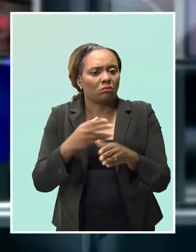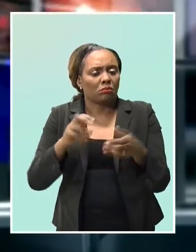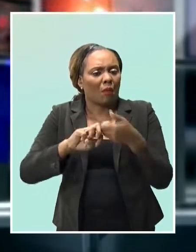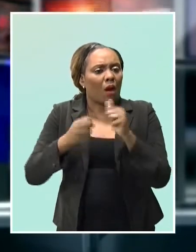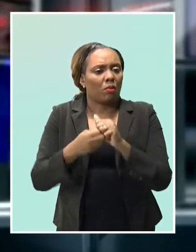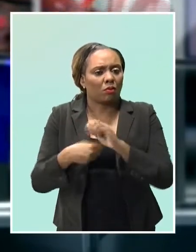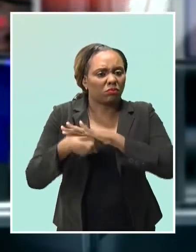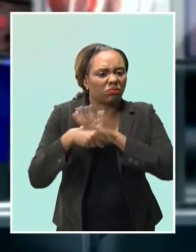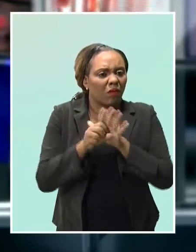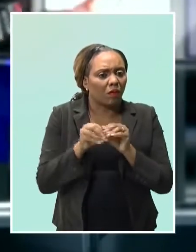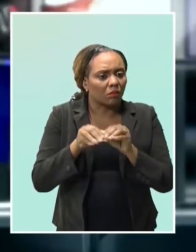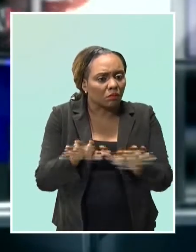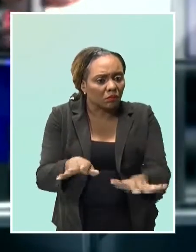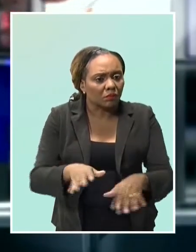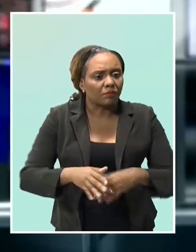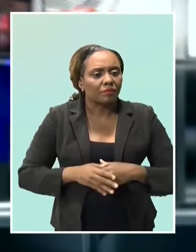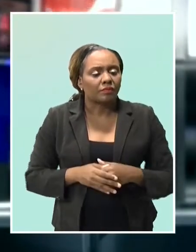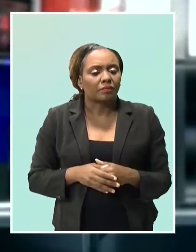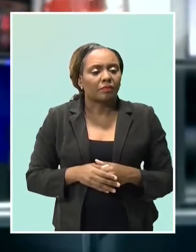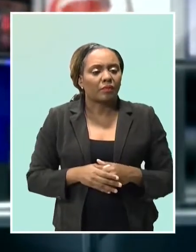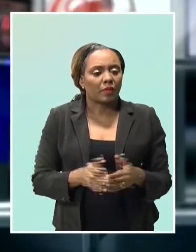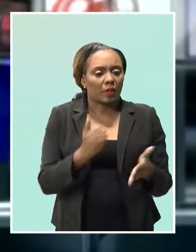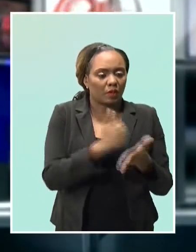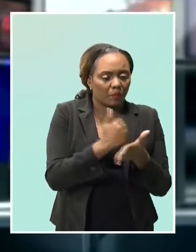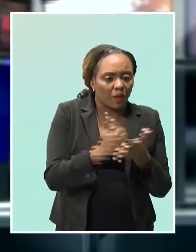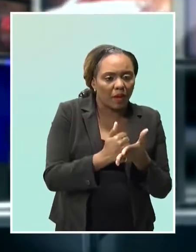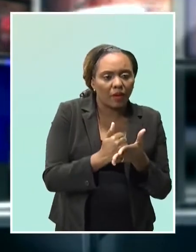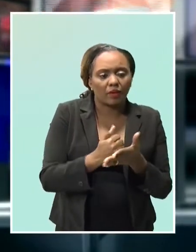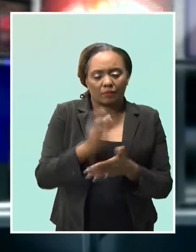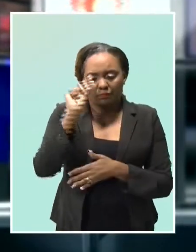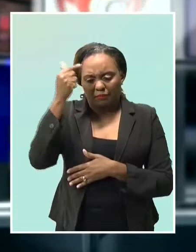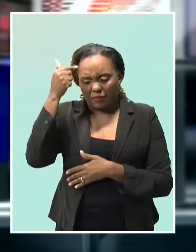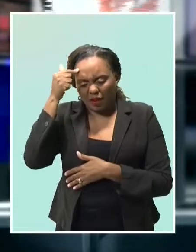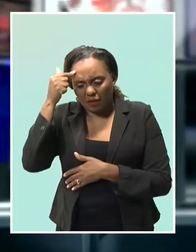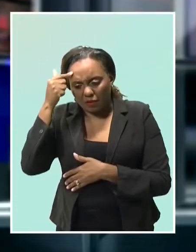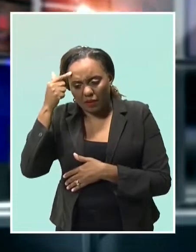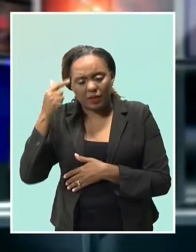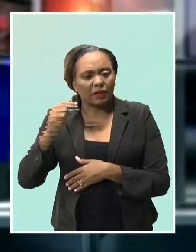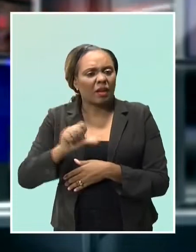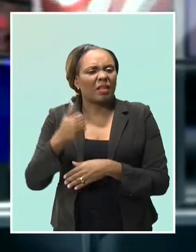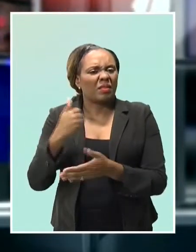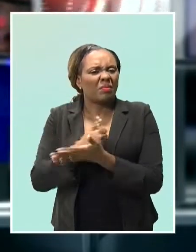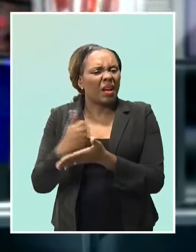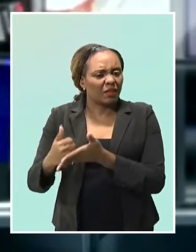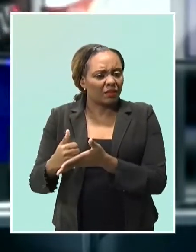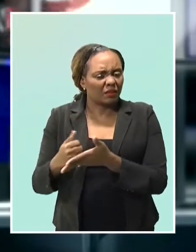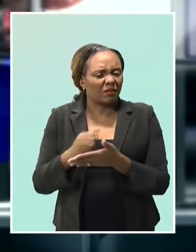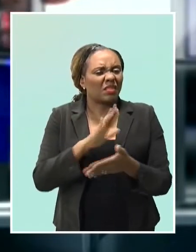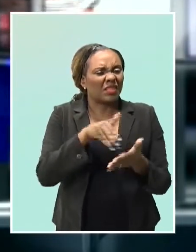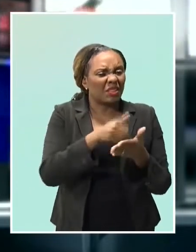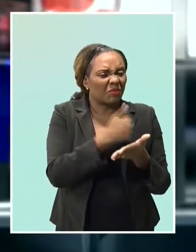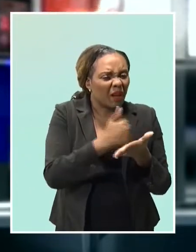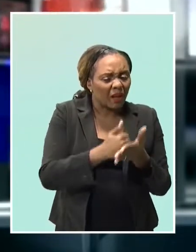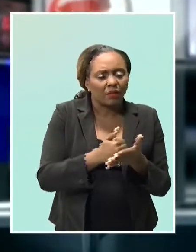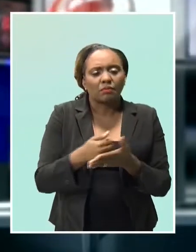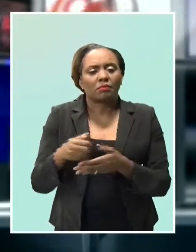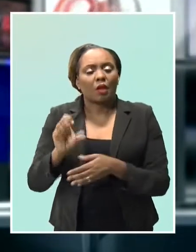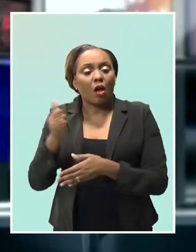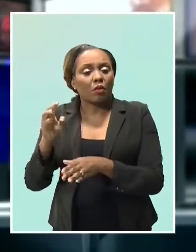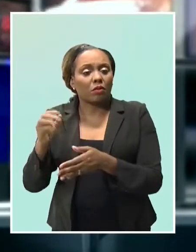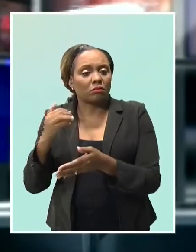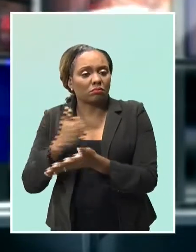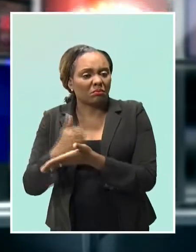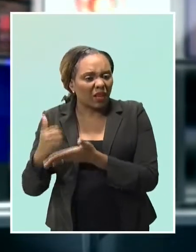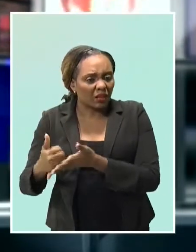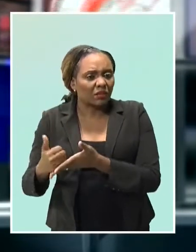bank says these measures, coupled with those of the government and the commercial banks, represent a multi-pronged response to dampen the